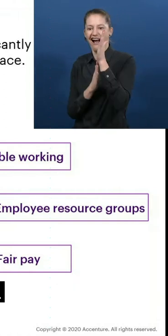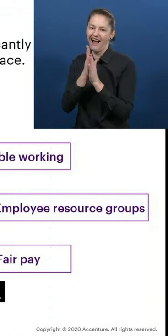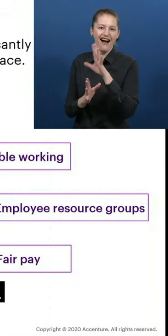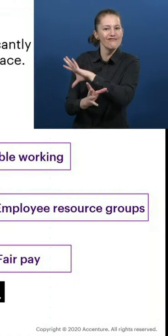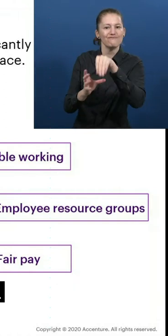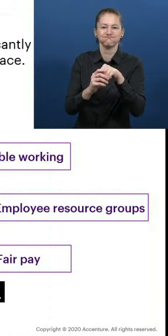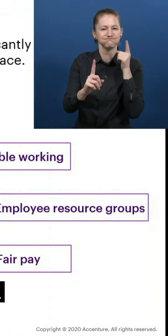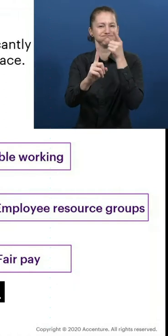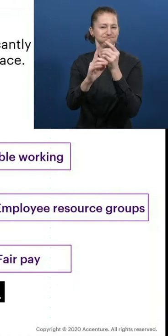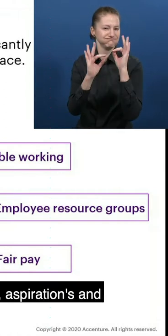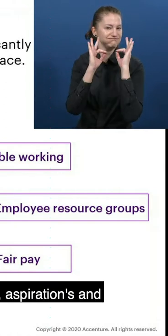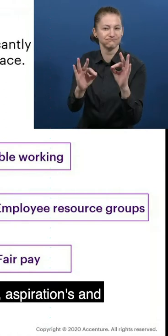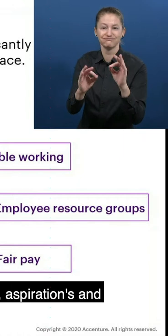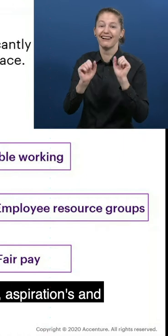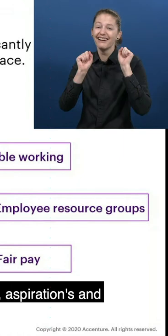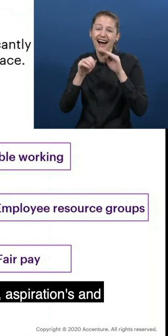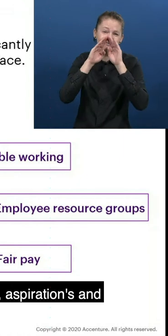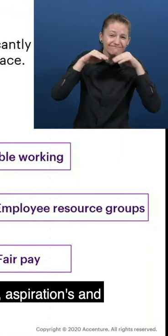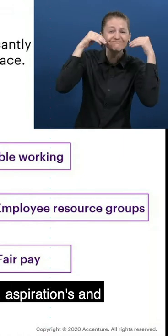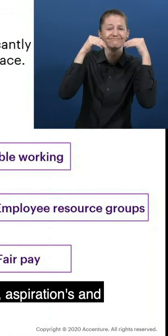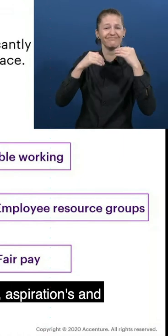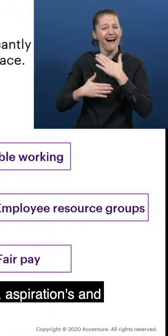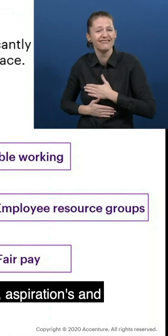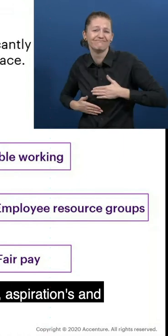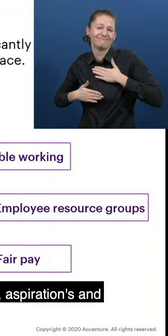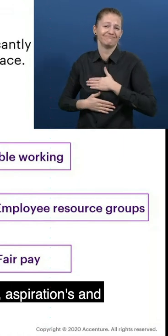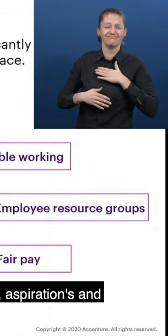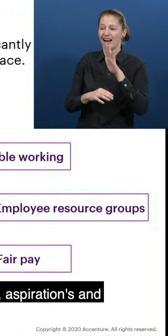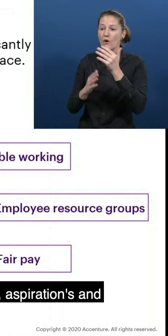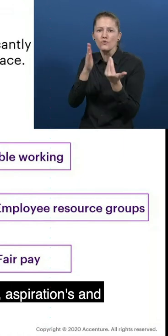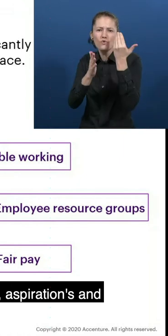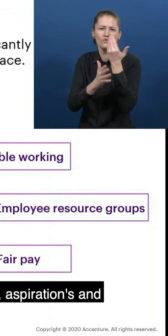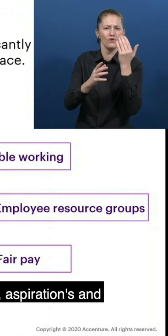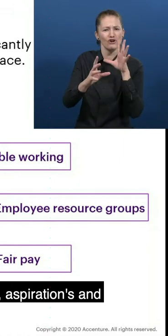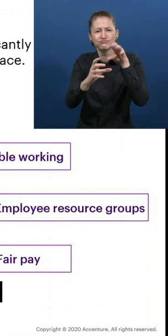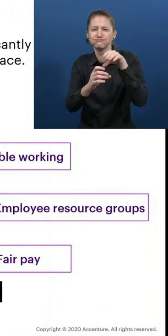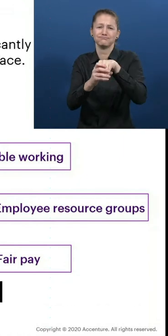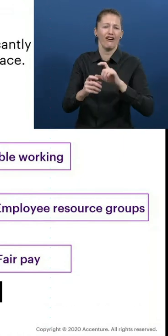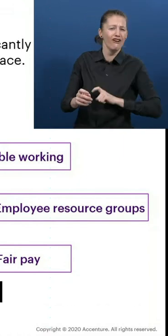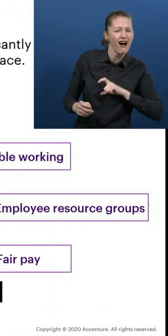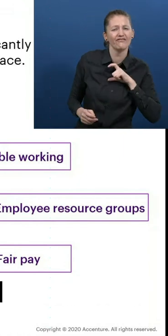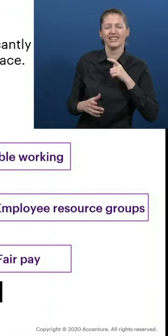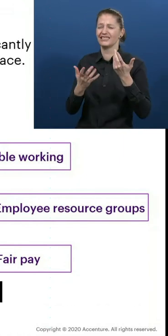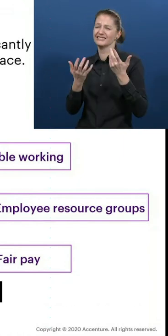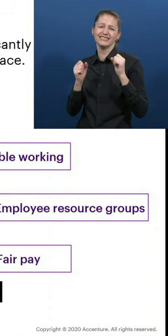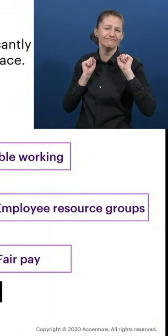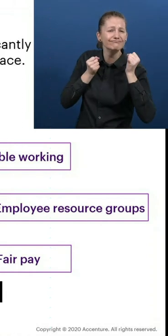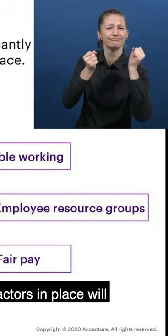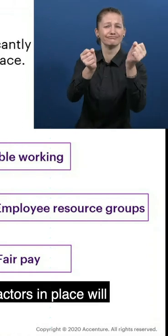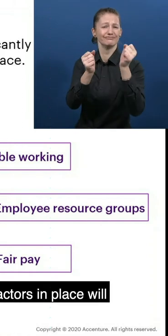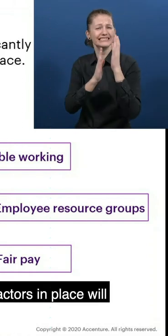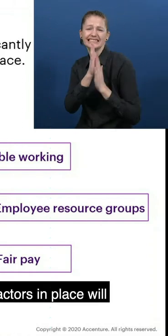thrive in the workplace. Remember, by thriving, we mean their career satisfaction and aspirations and their sense of confidence and belonging.